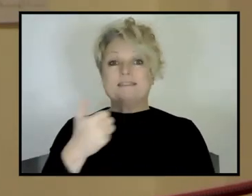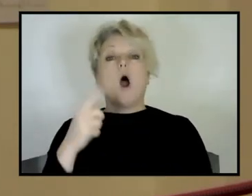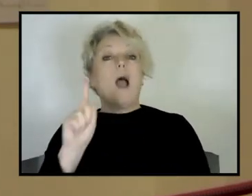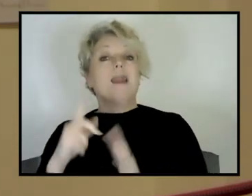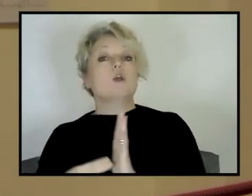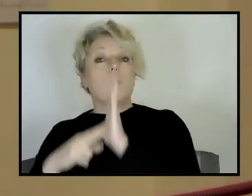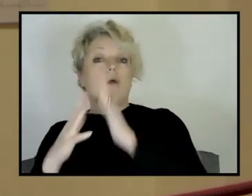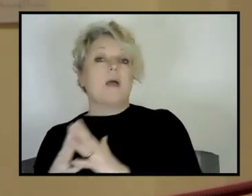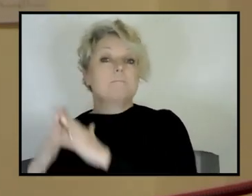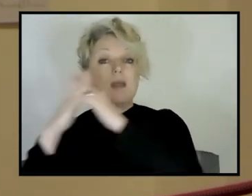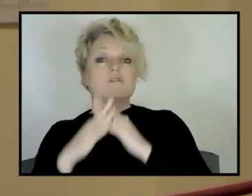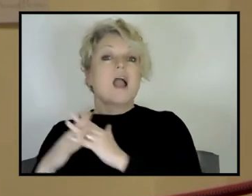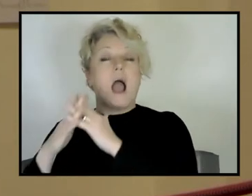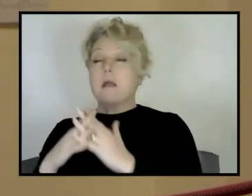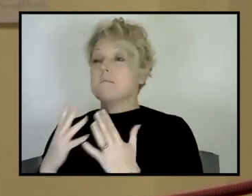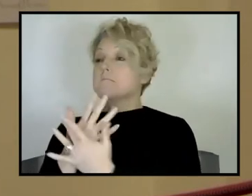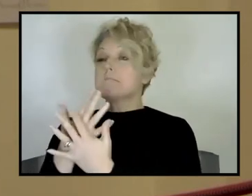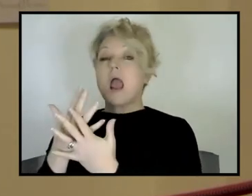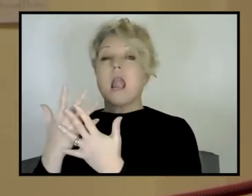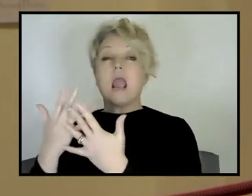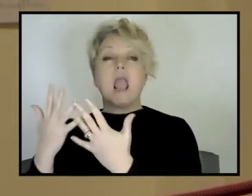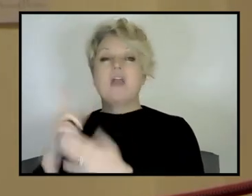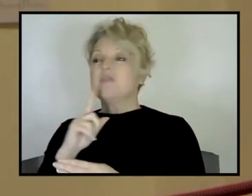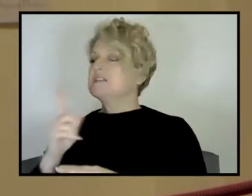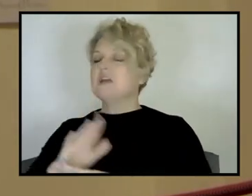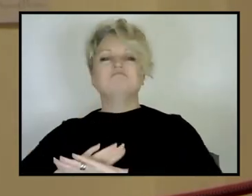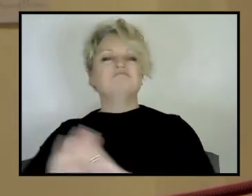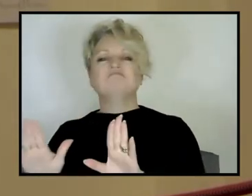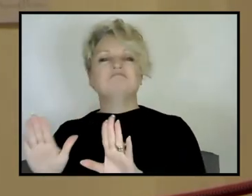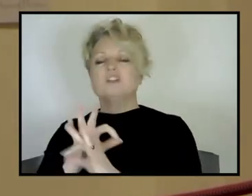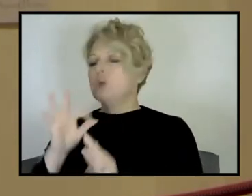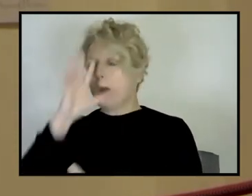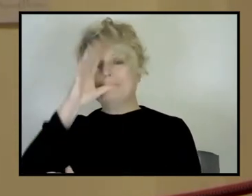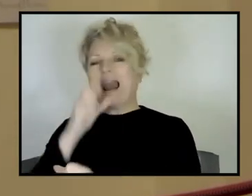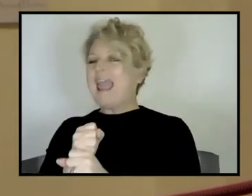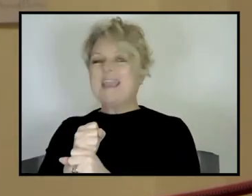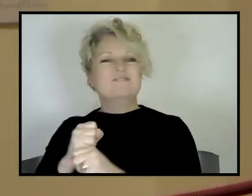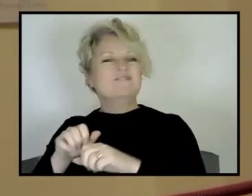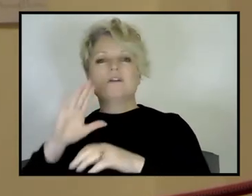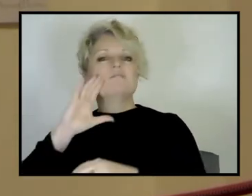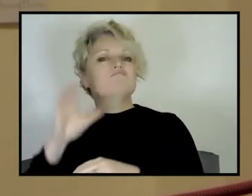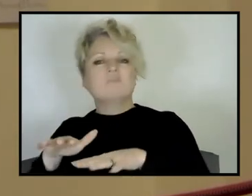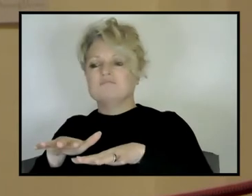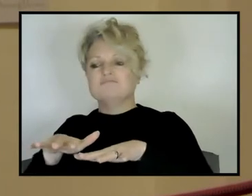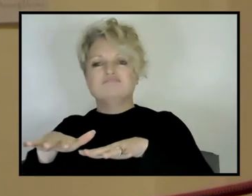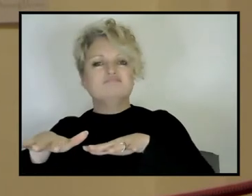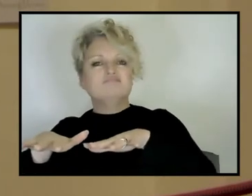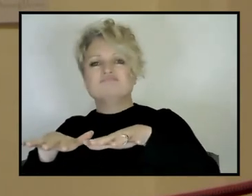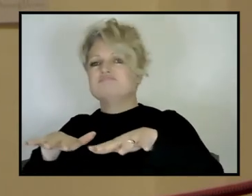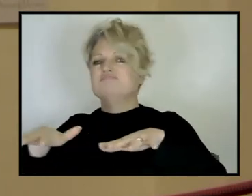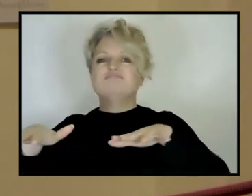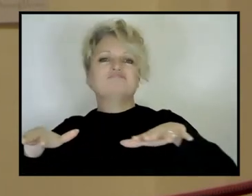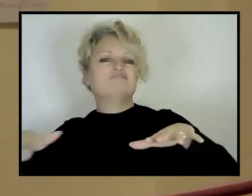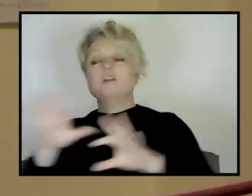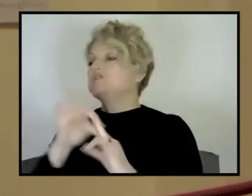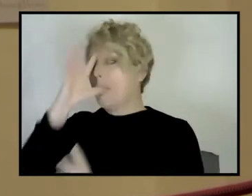it was, it became almost forbidden to believe in continental drift. But Sam Carey was one who kept the torch alight, uh,